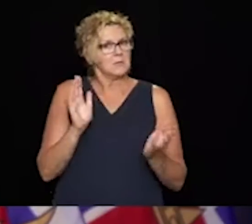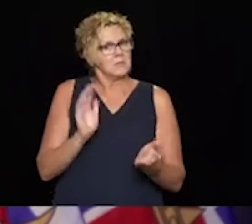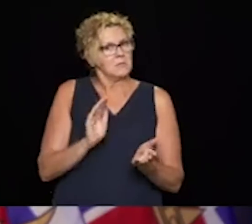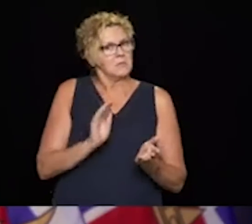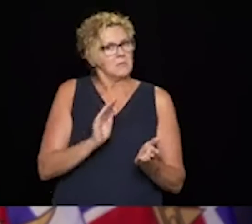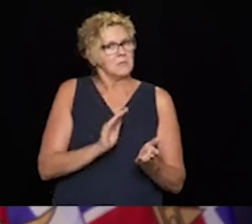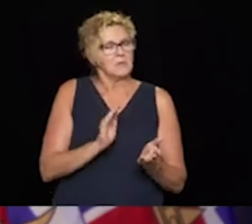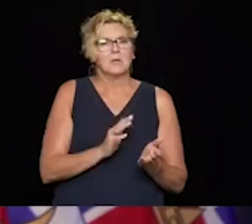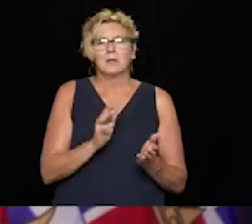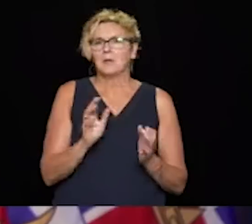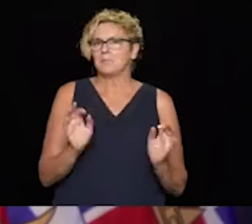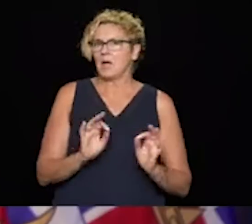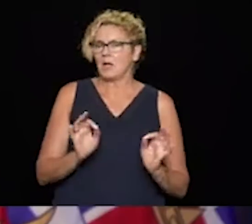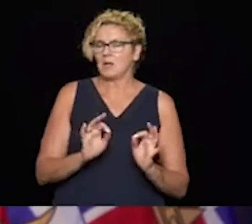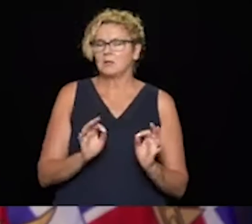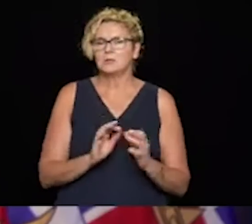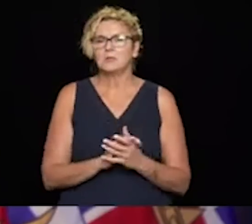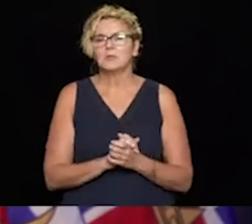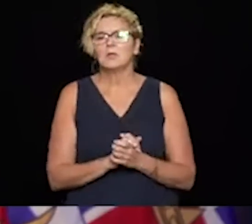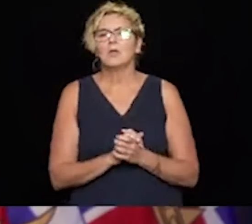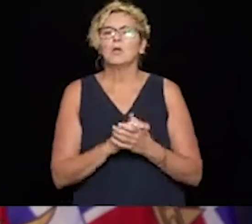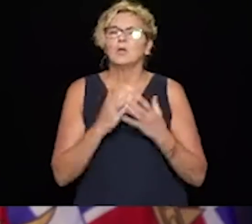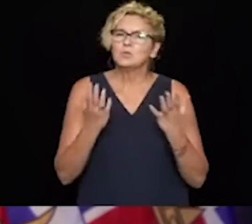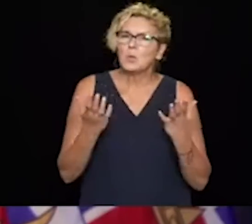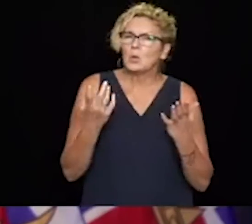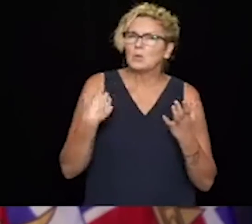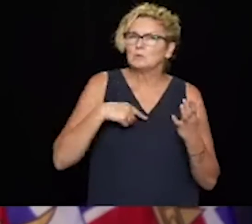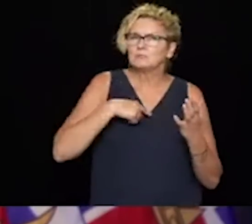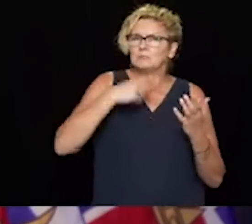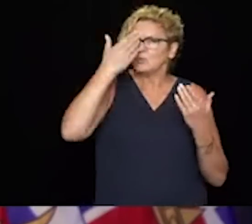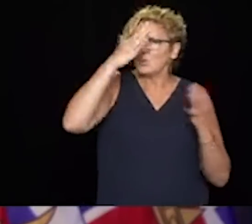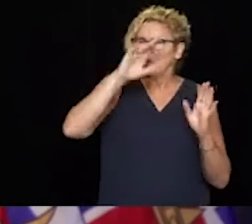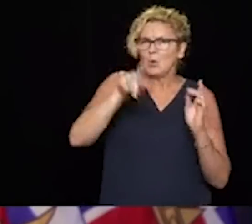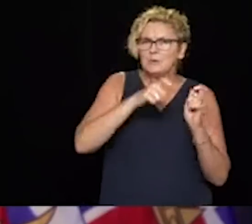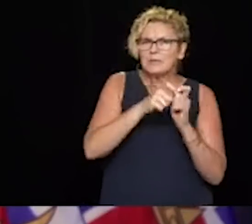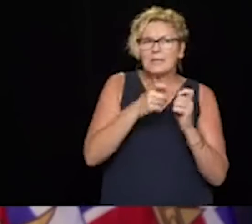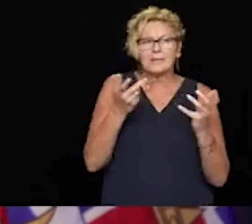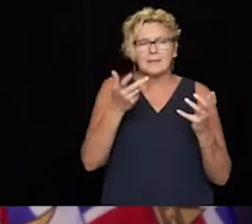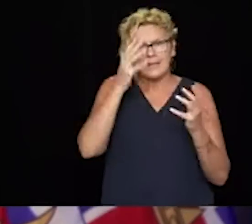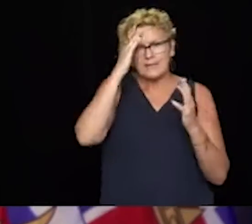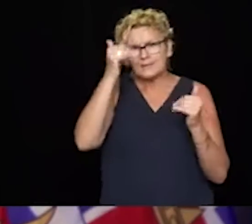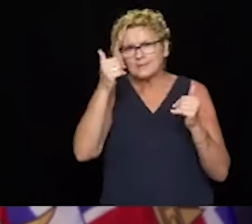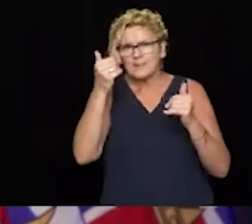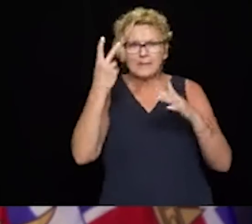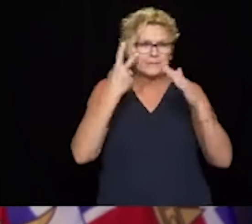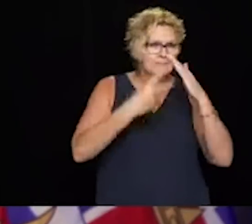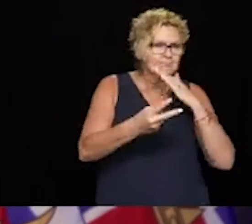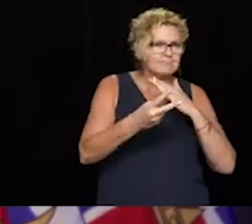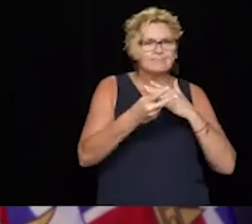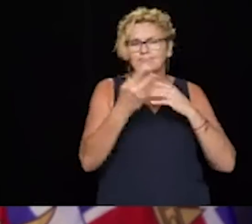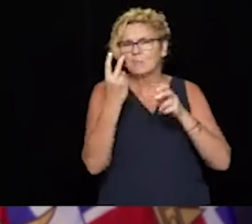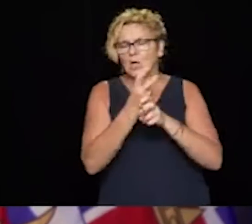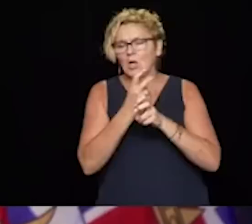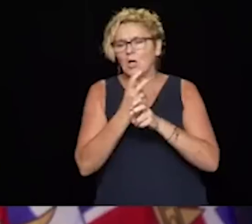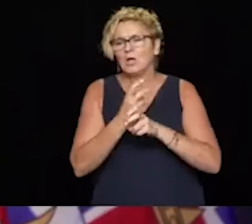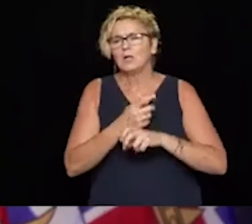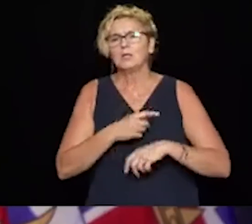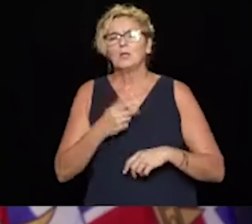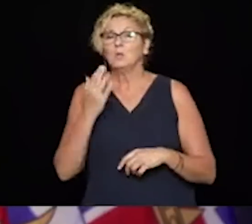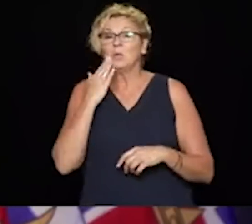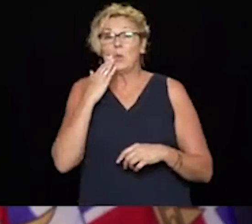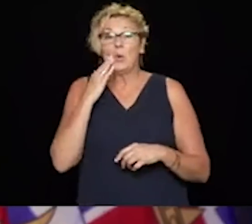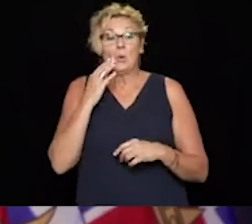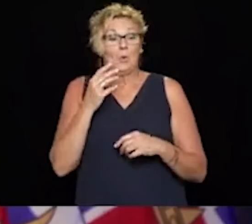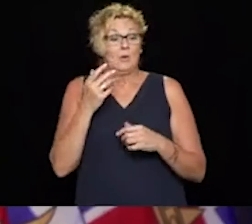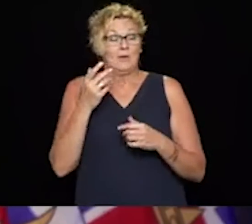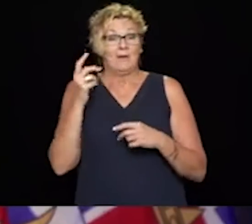are very aware about respiratory infections right now. We know that the symptoms of influenza and COVID, especially early